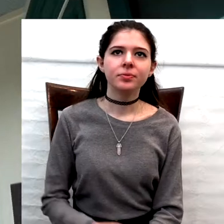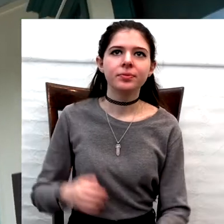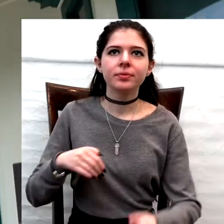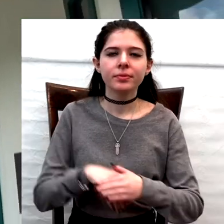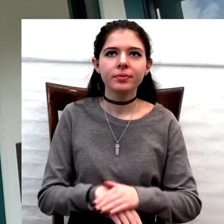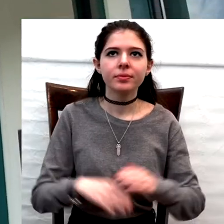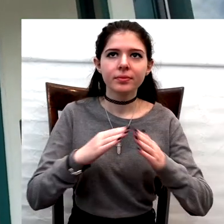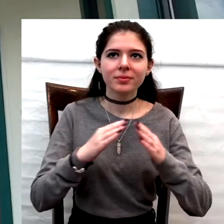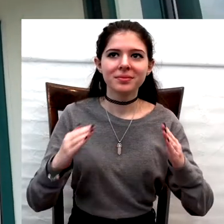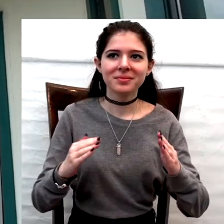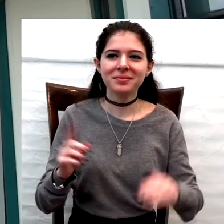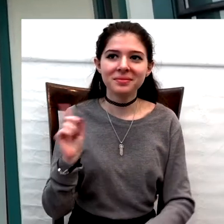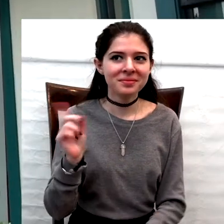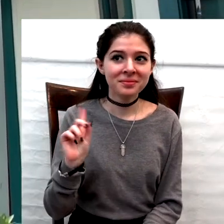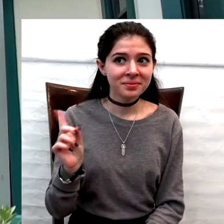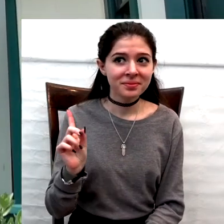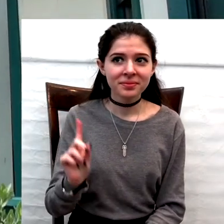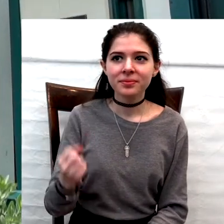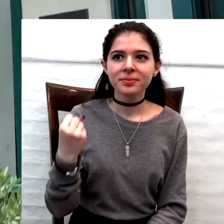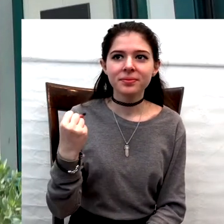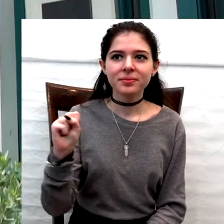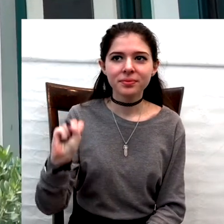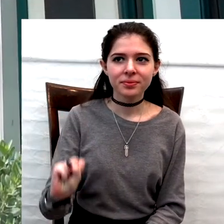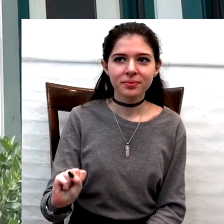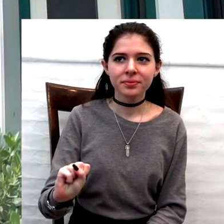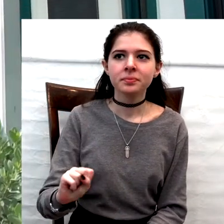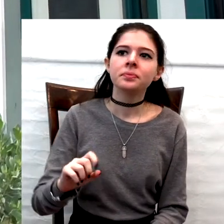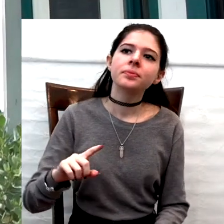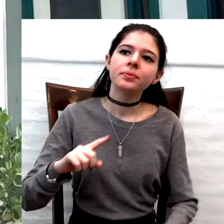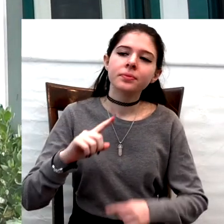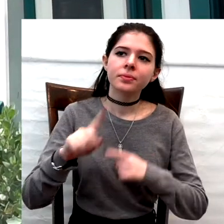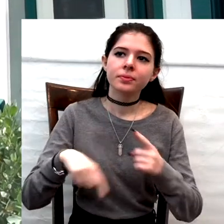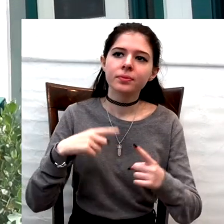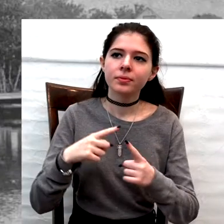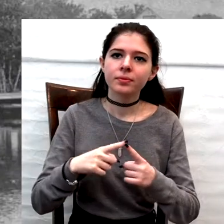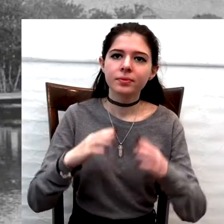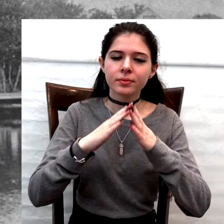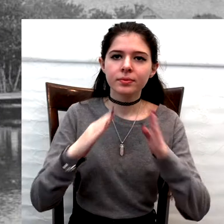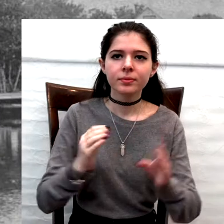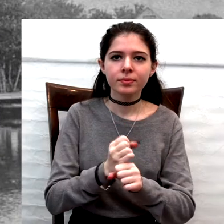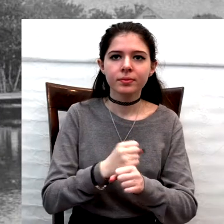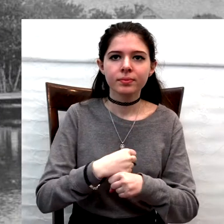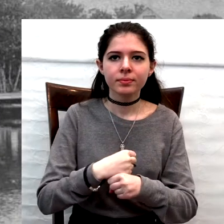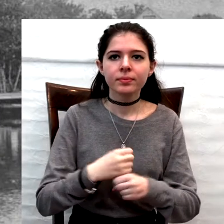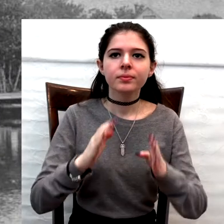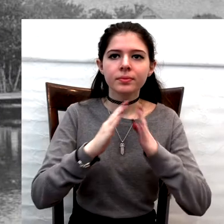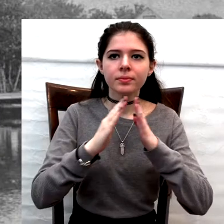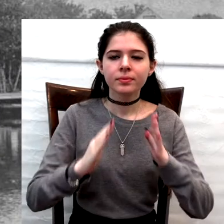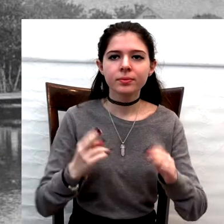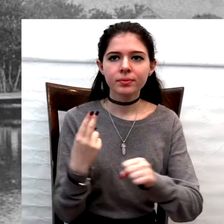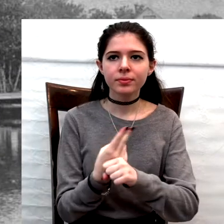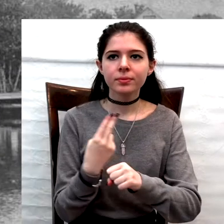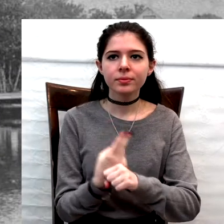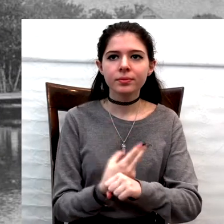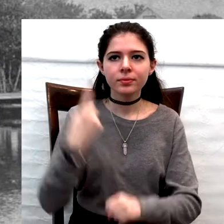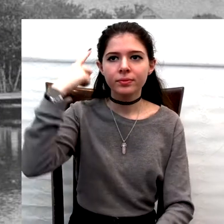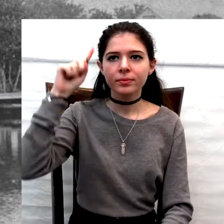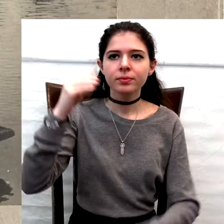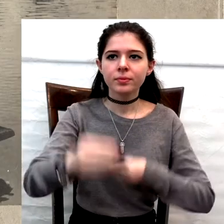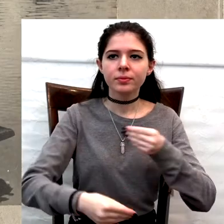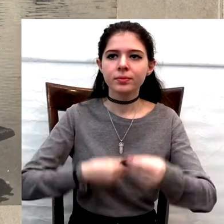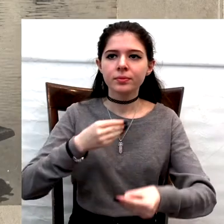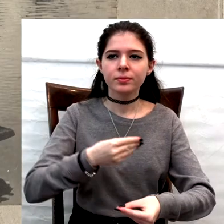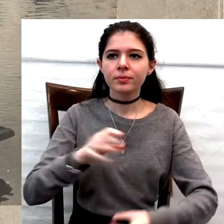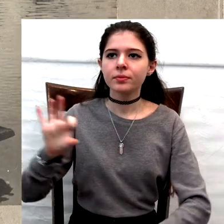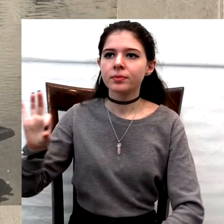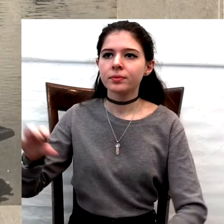As you enter the house, you're on the south side of the property facing the river. When the houses were first built, it was a trading post, and